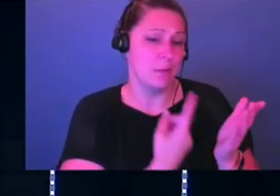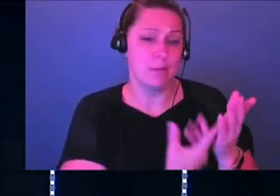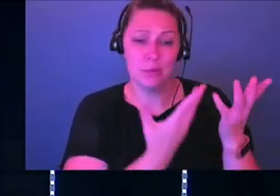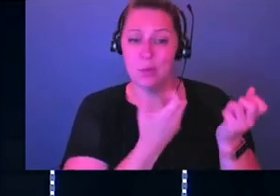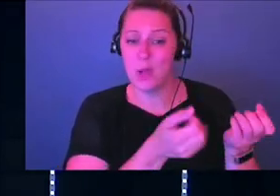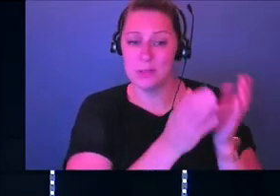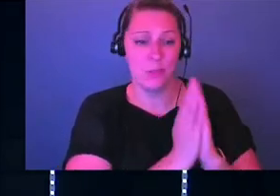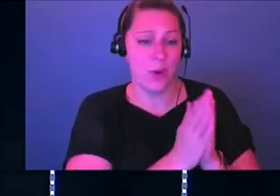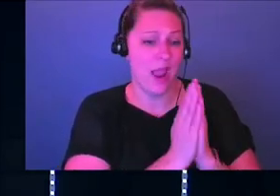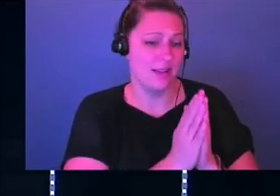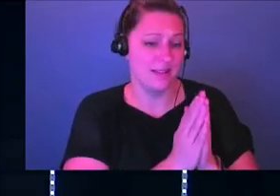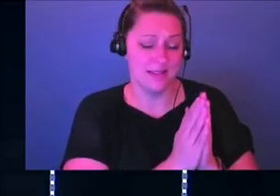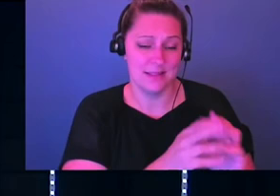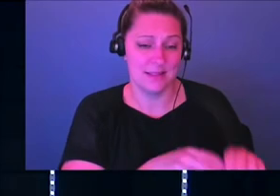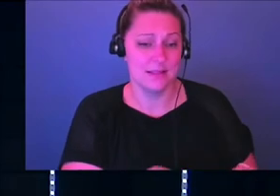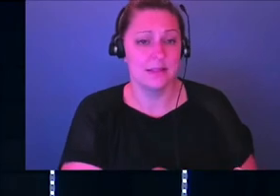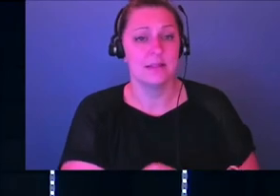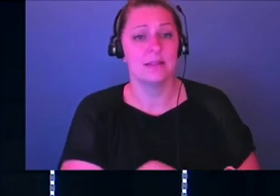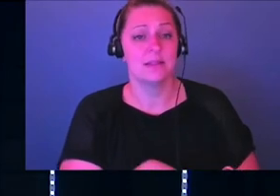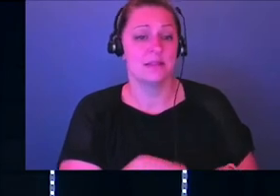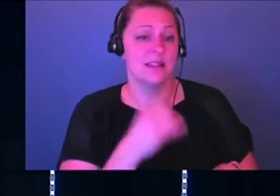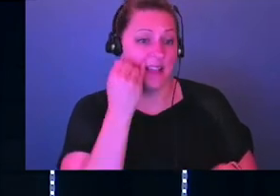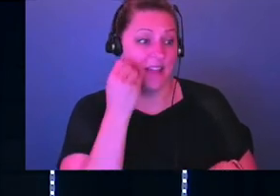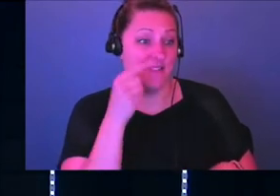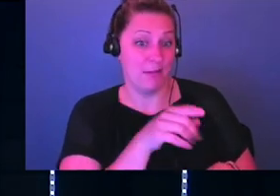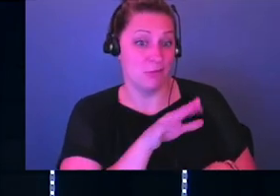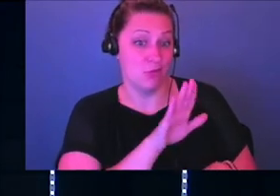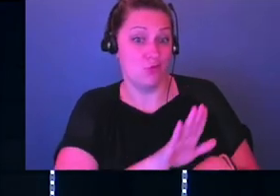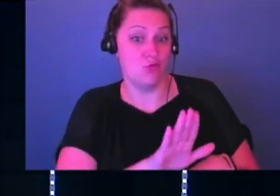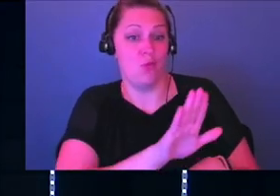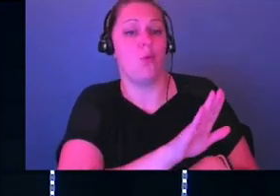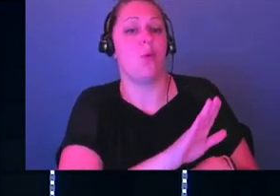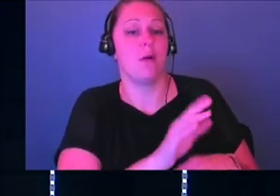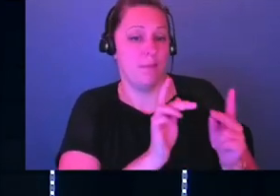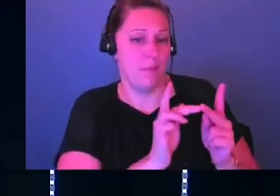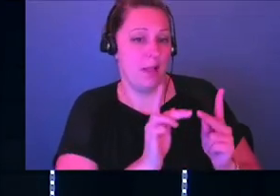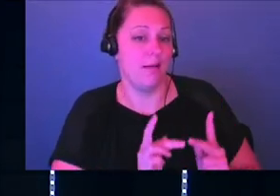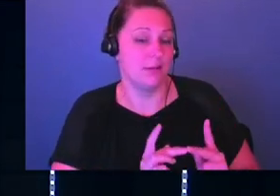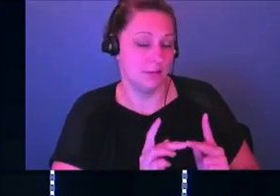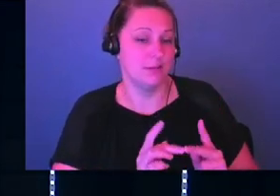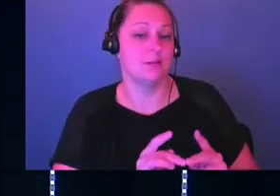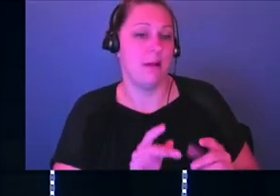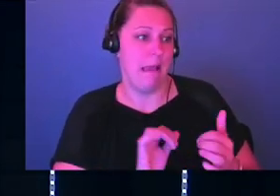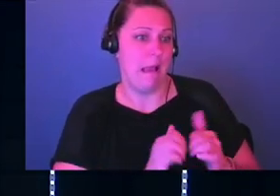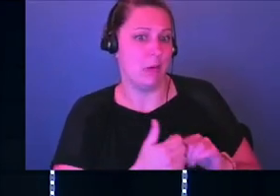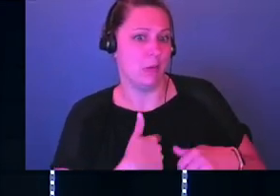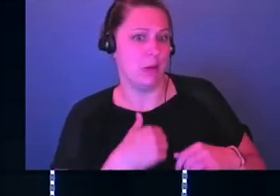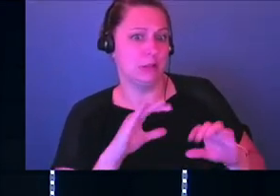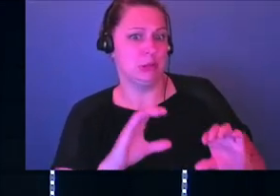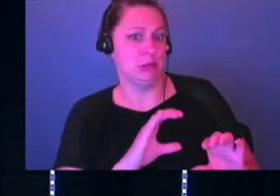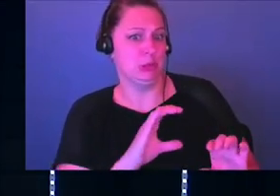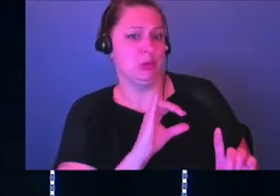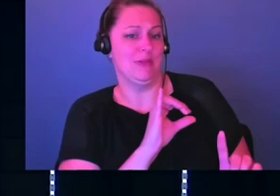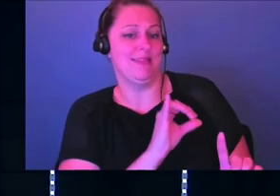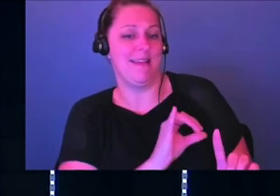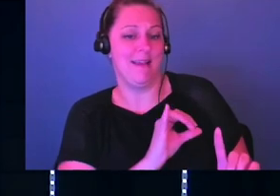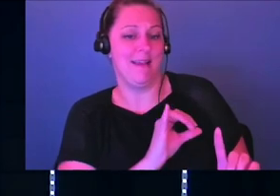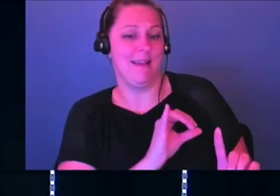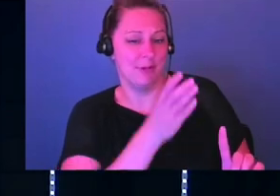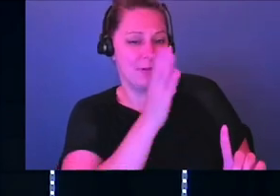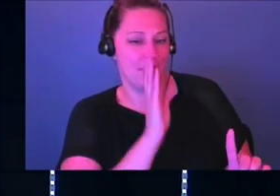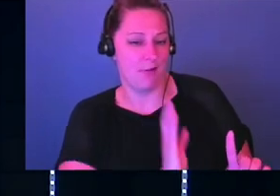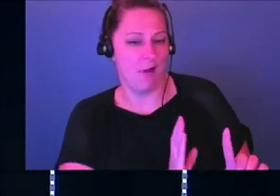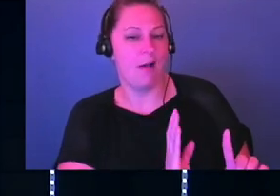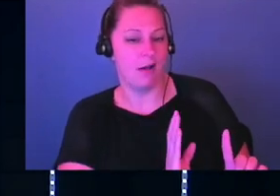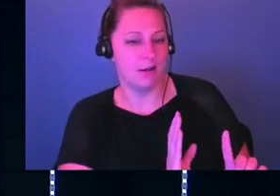of it. So my encouragement for you today is if you're in that spot and you're trying to figure out how to do this and, and you need God to come